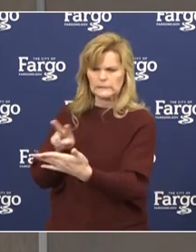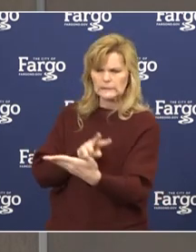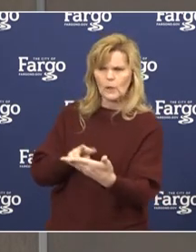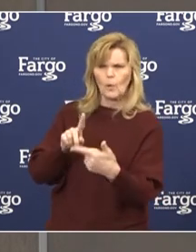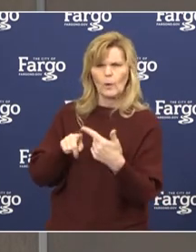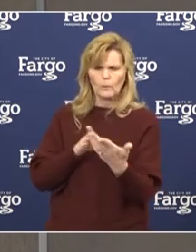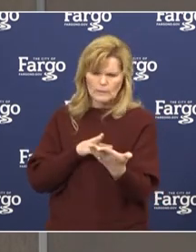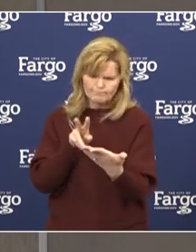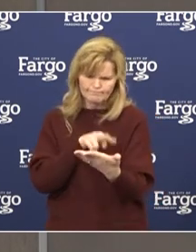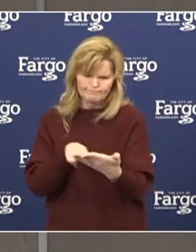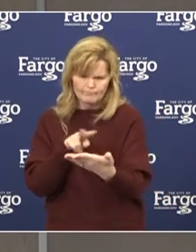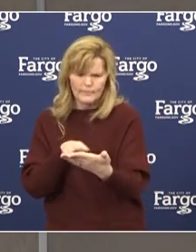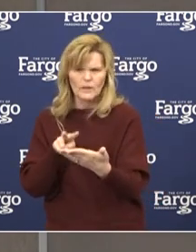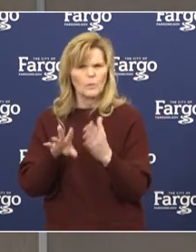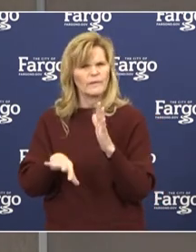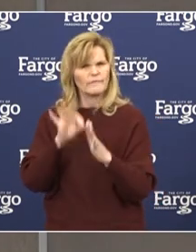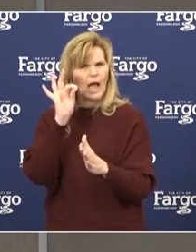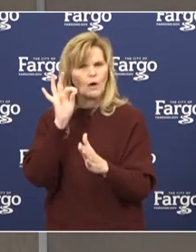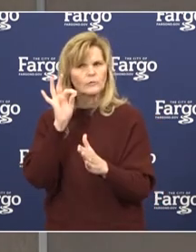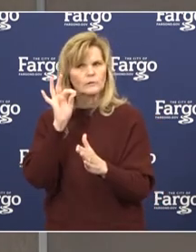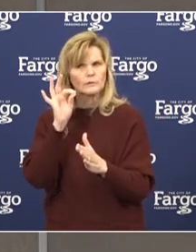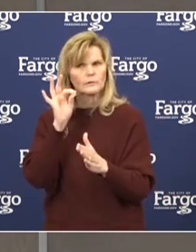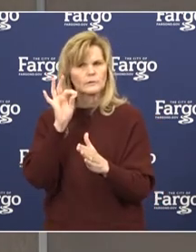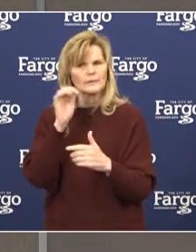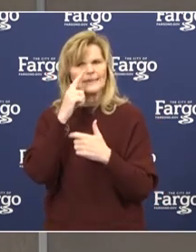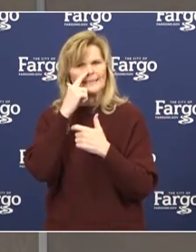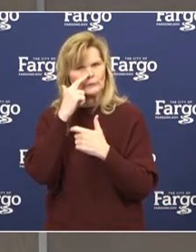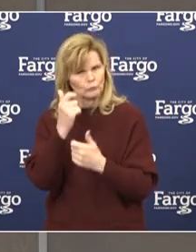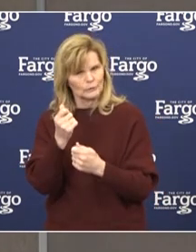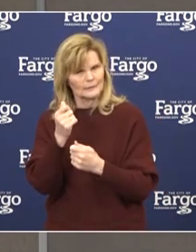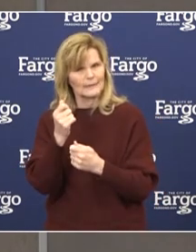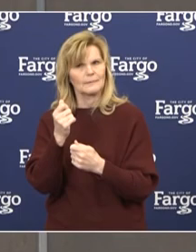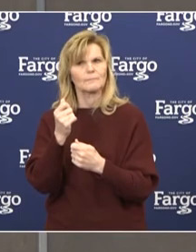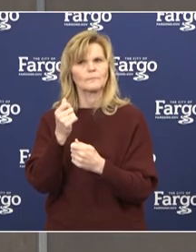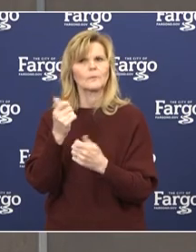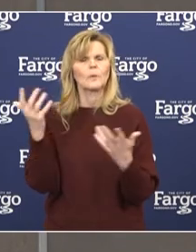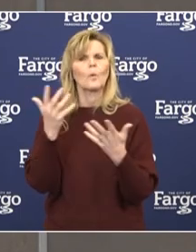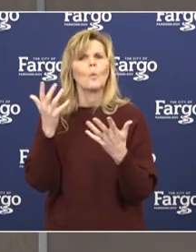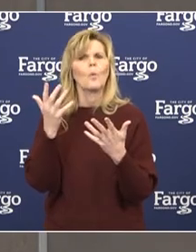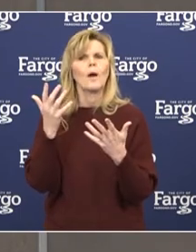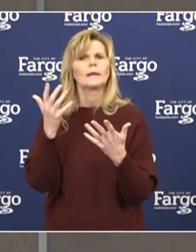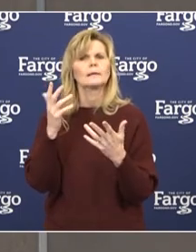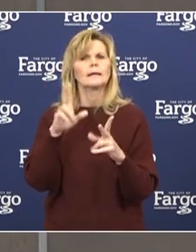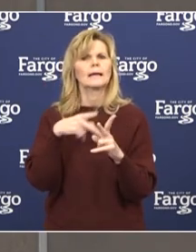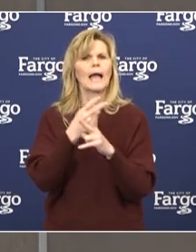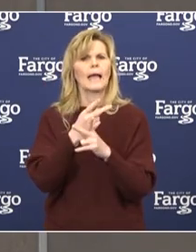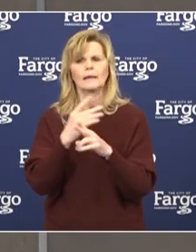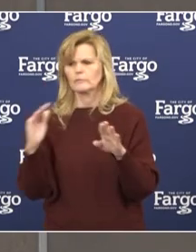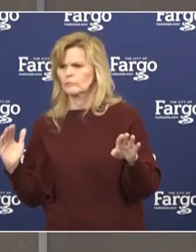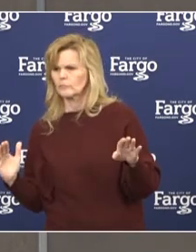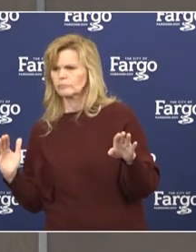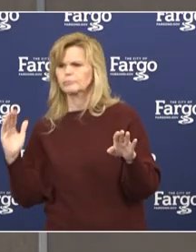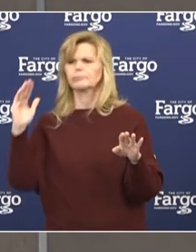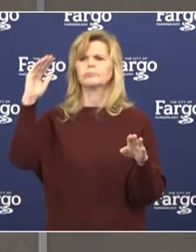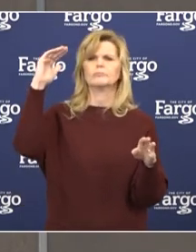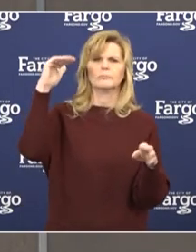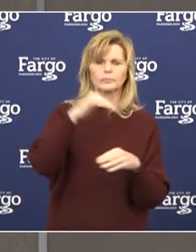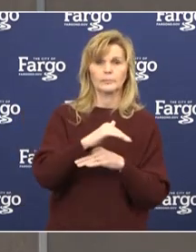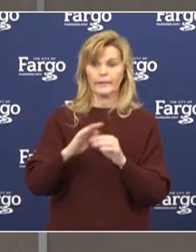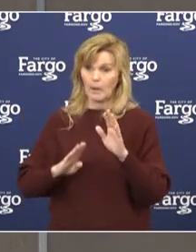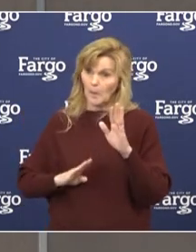went through this, we had the interesting notes that what type of curve happens depending on what we're doing.